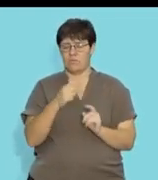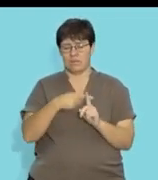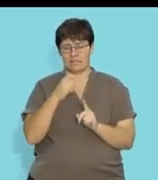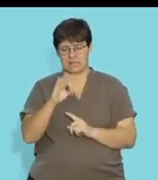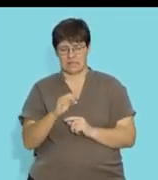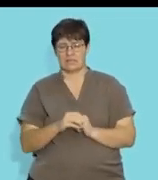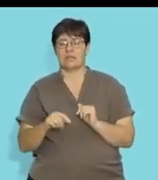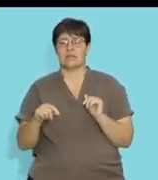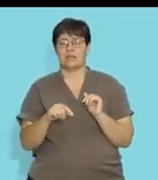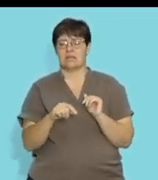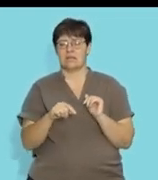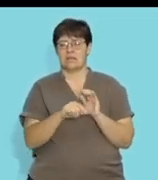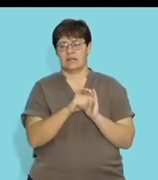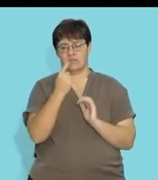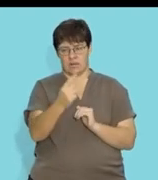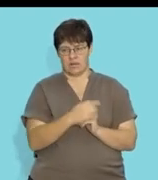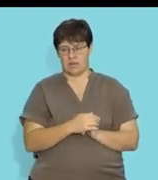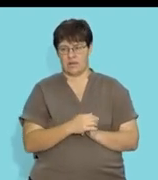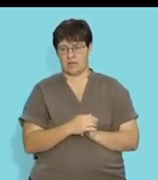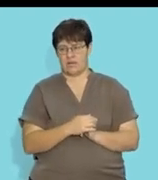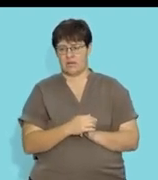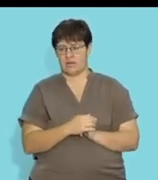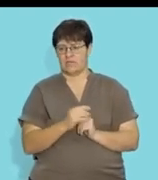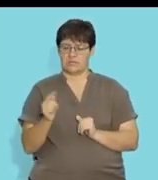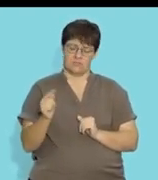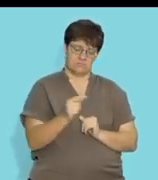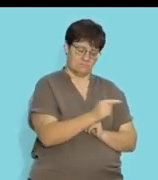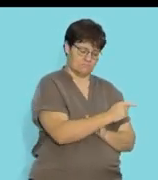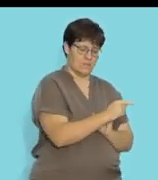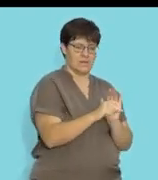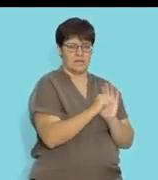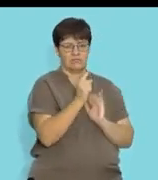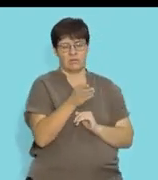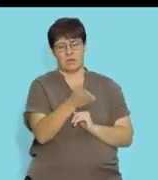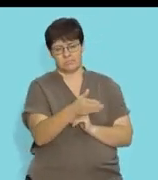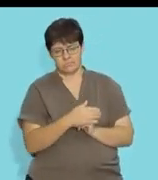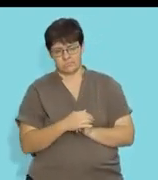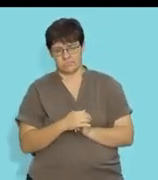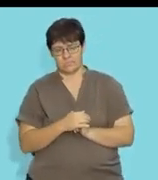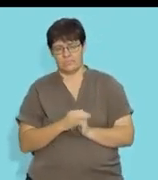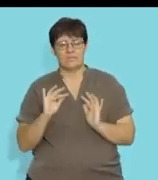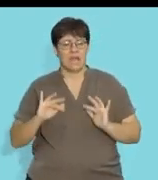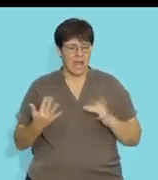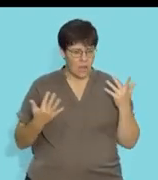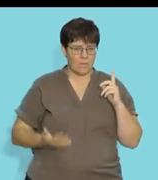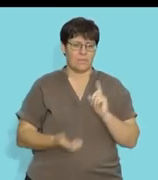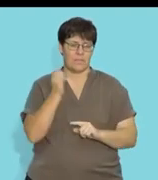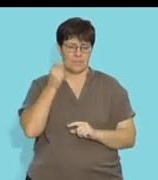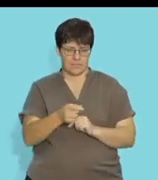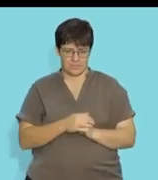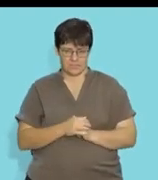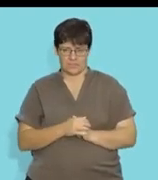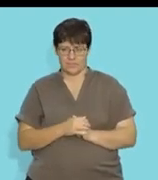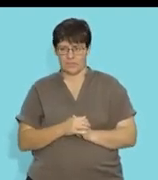negative 4 plus 3 will be negative 1. So you can see negative 1 is there. So that's how you then